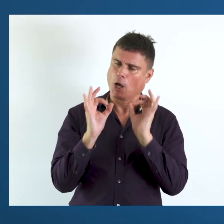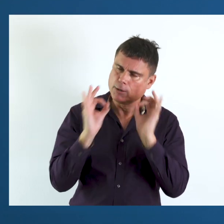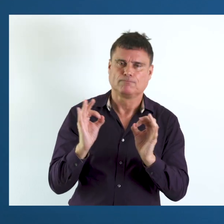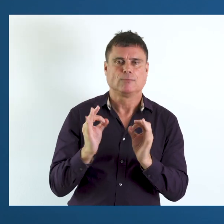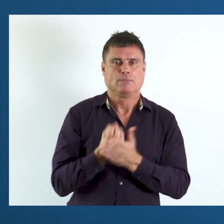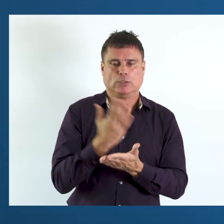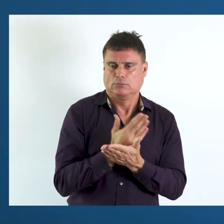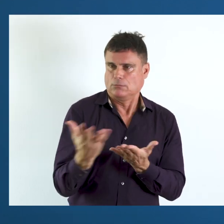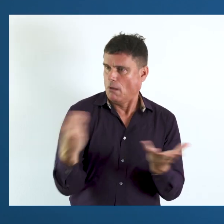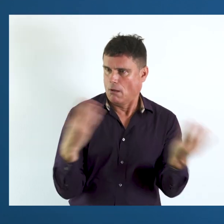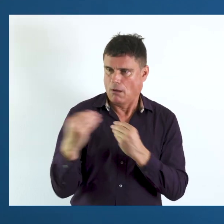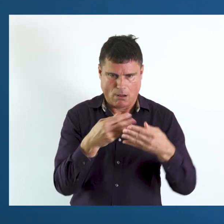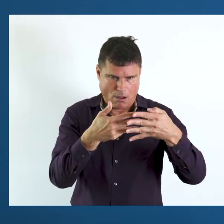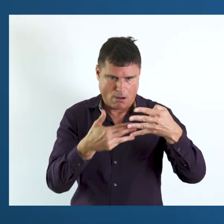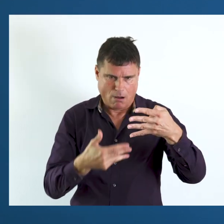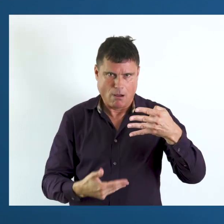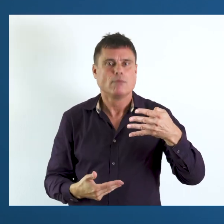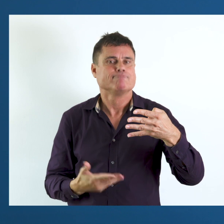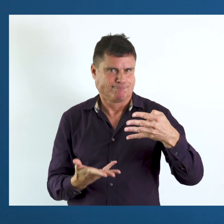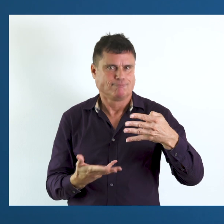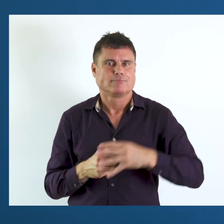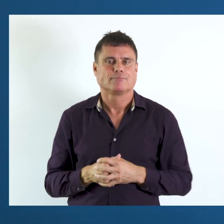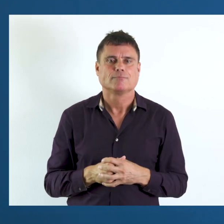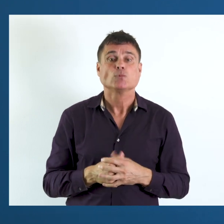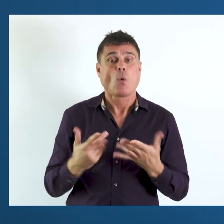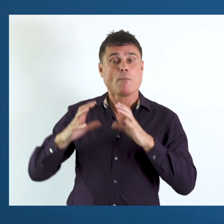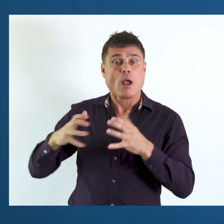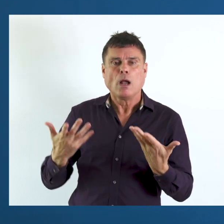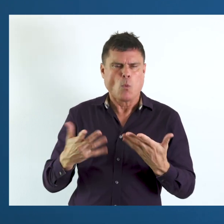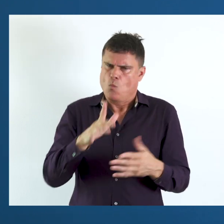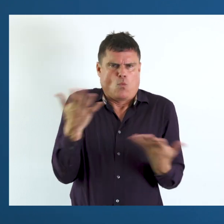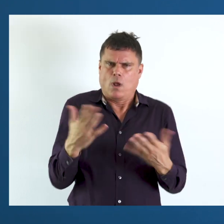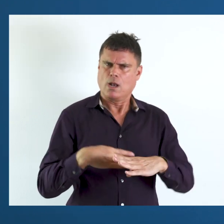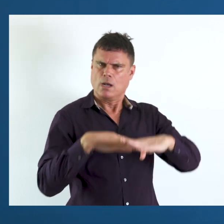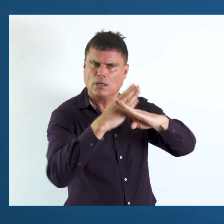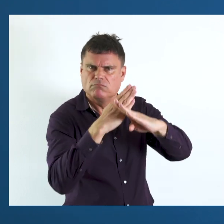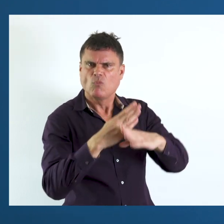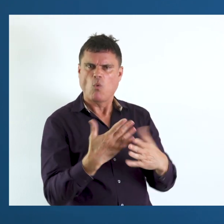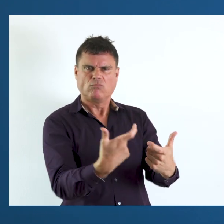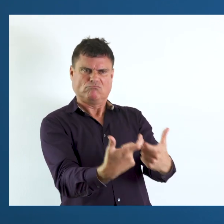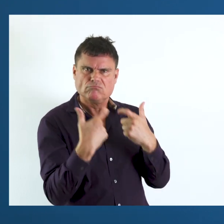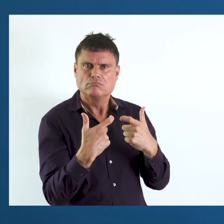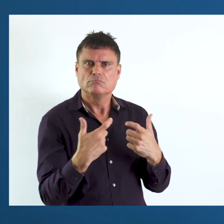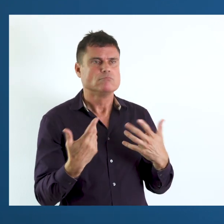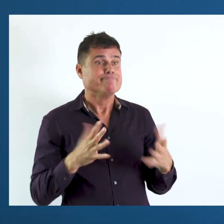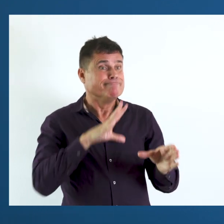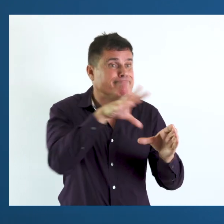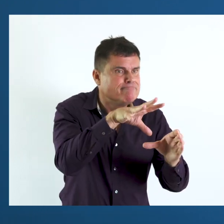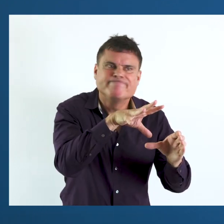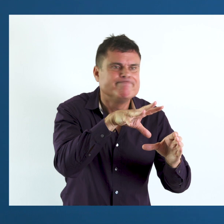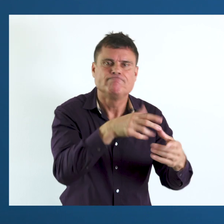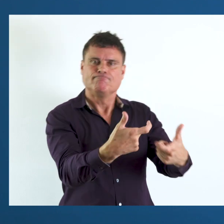These are more time consuming, but will give you more information. You can have